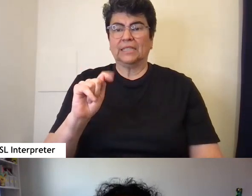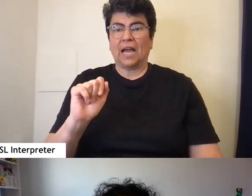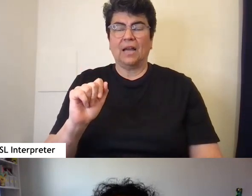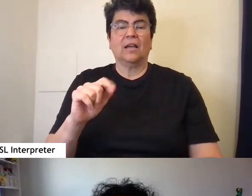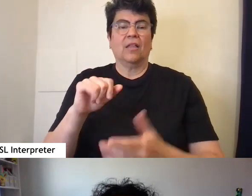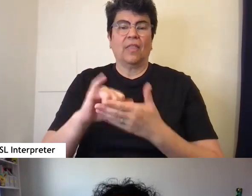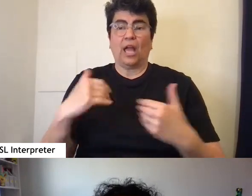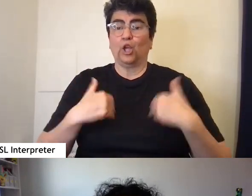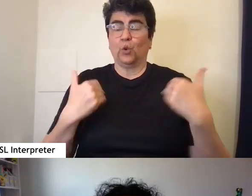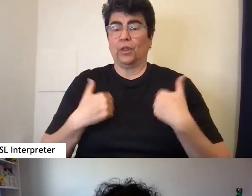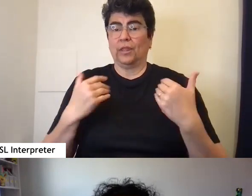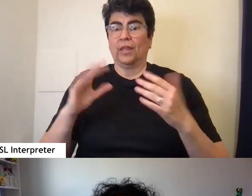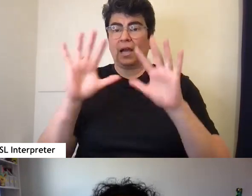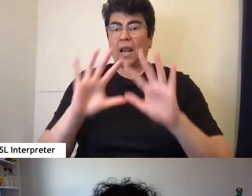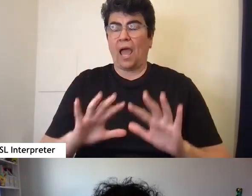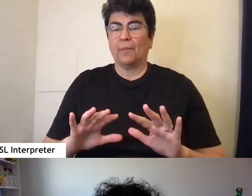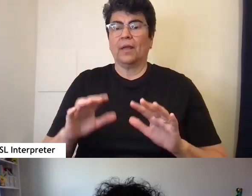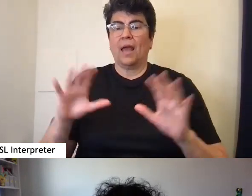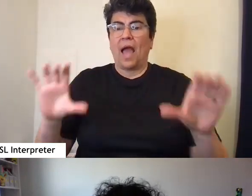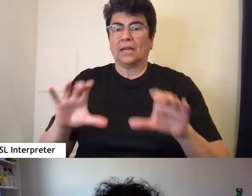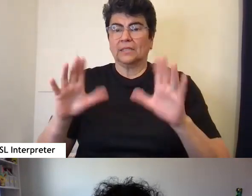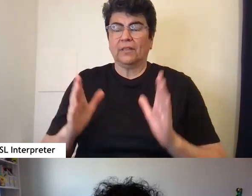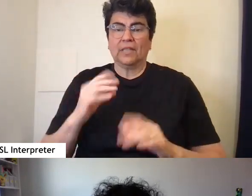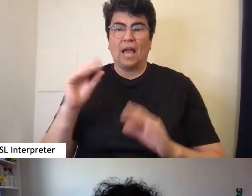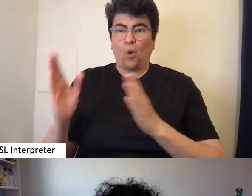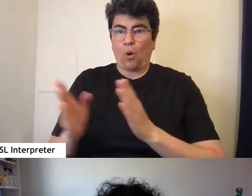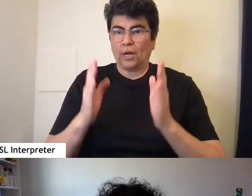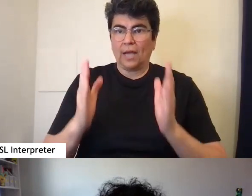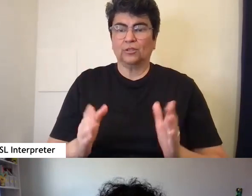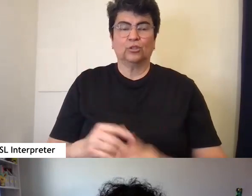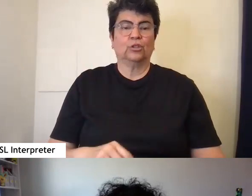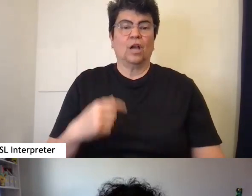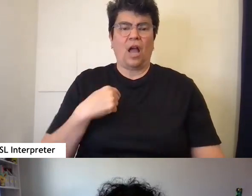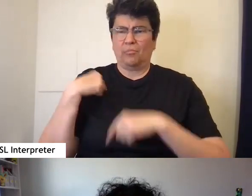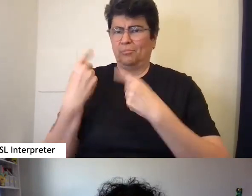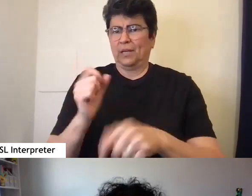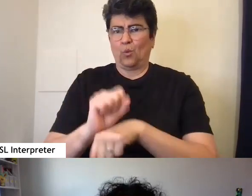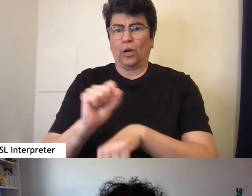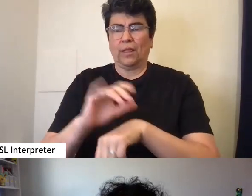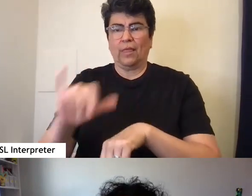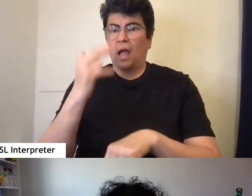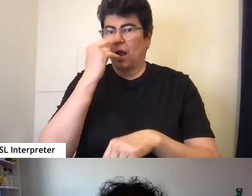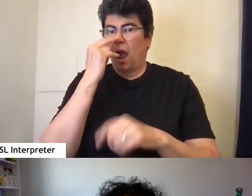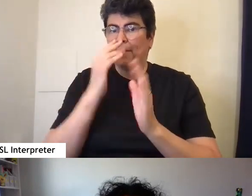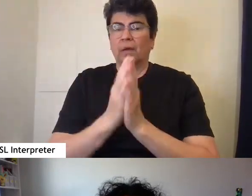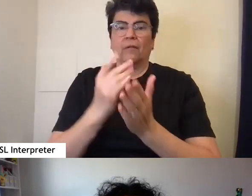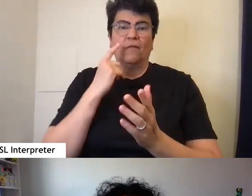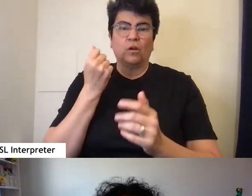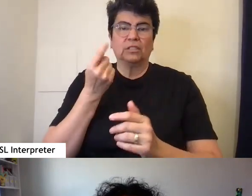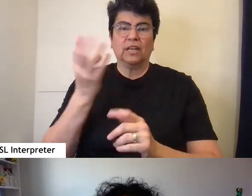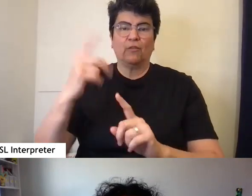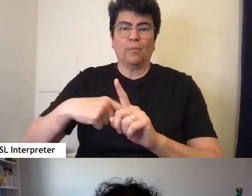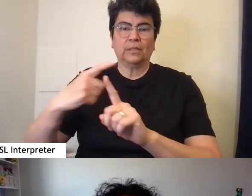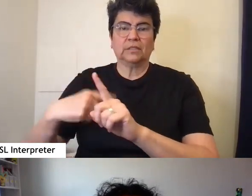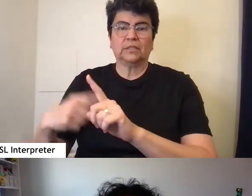climate activist and organizer. I've been I had been working on that comic for several months,